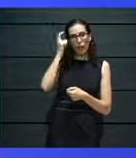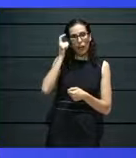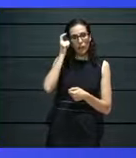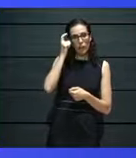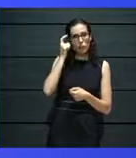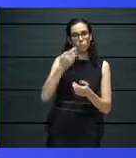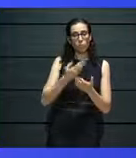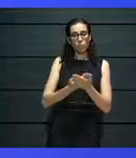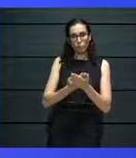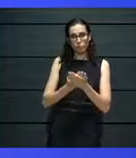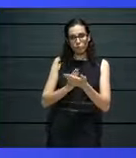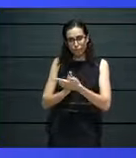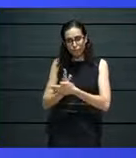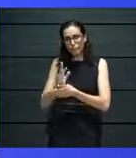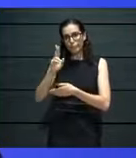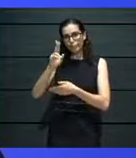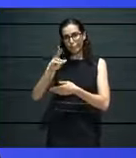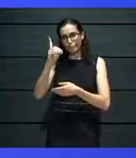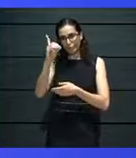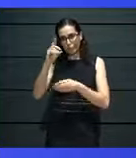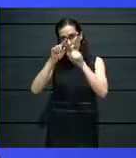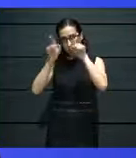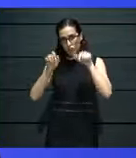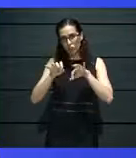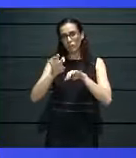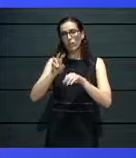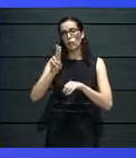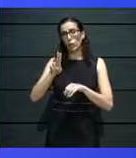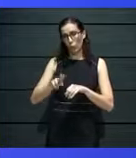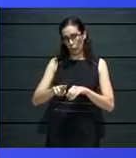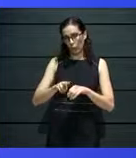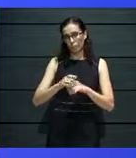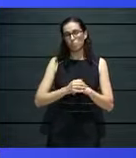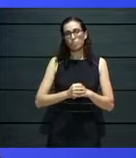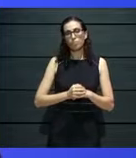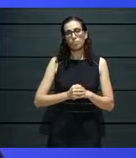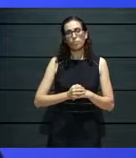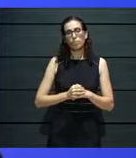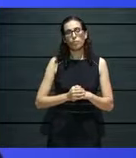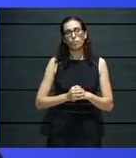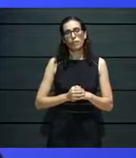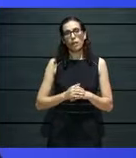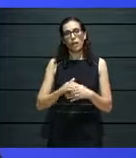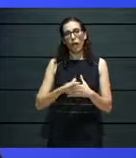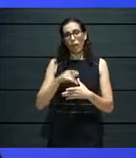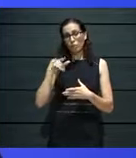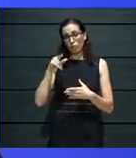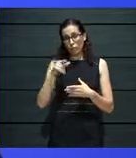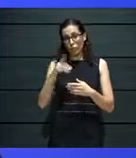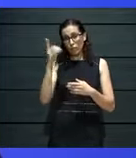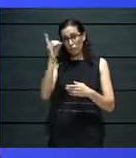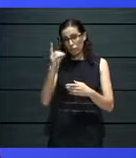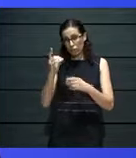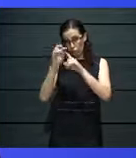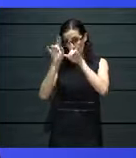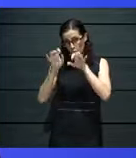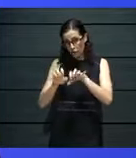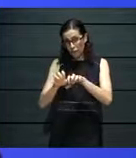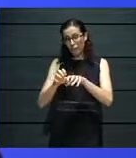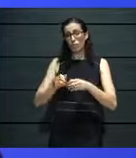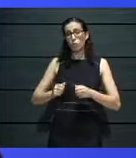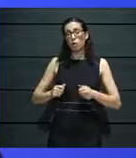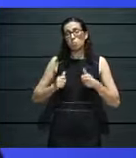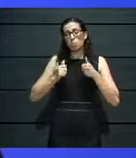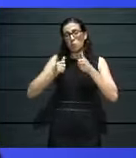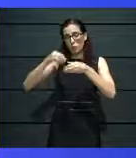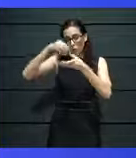platform, which we consider essential for us. So the digital, again, is very much into the core of our strategy. We need to